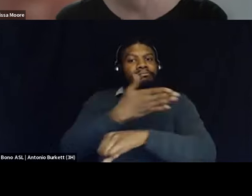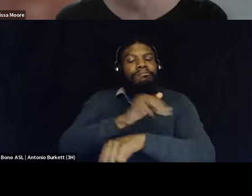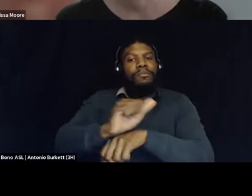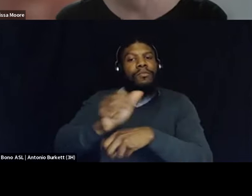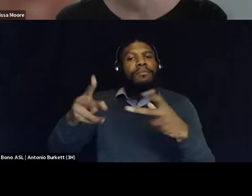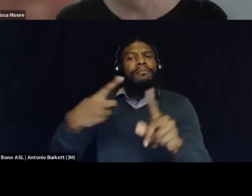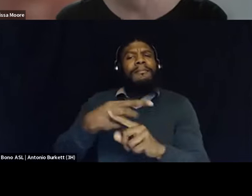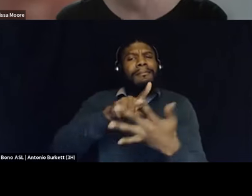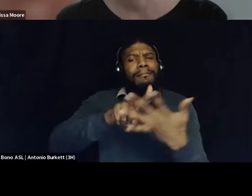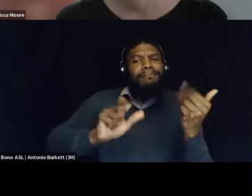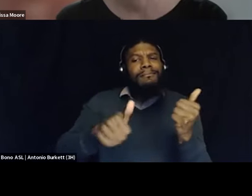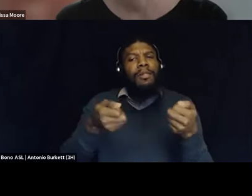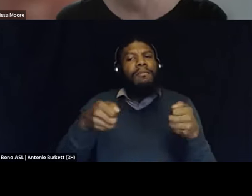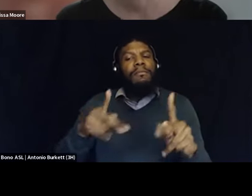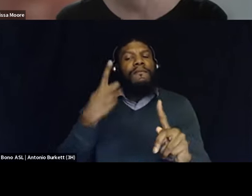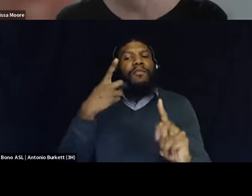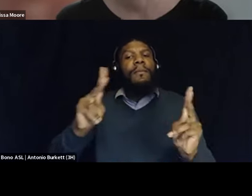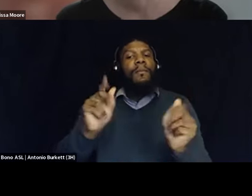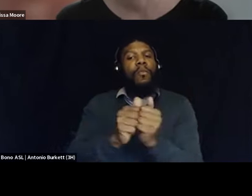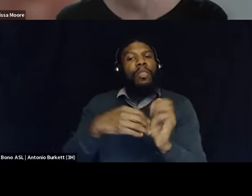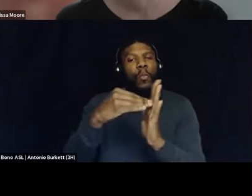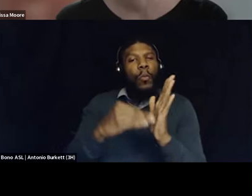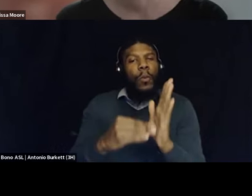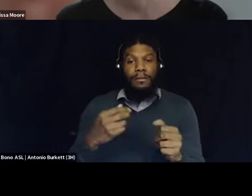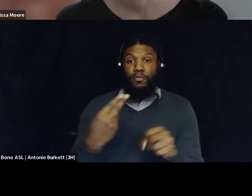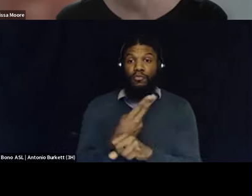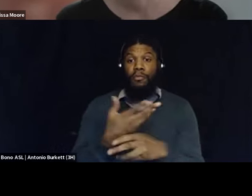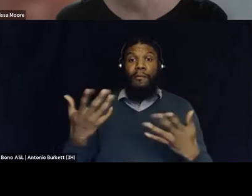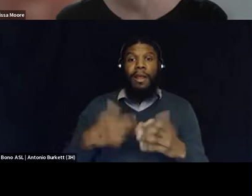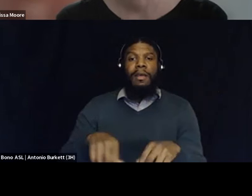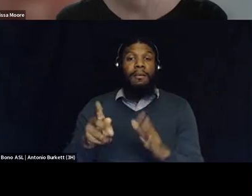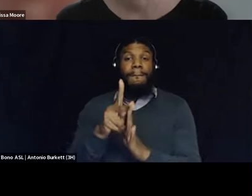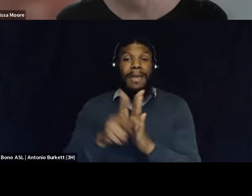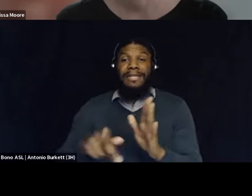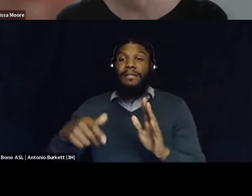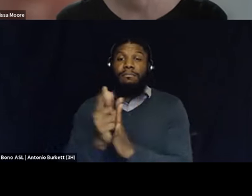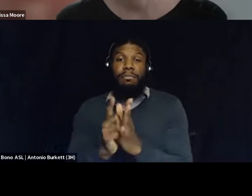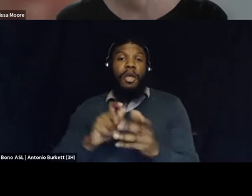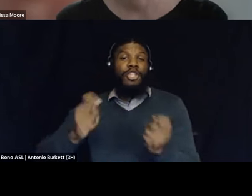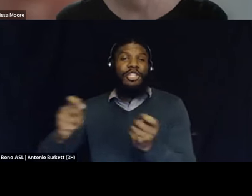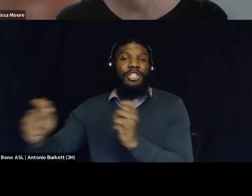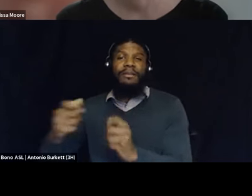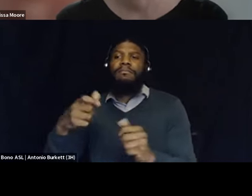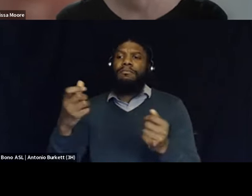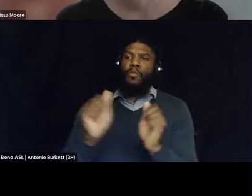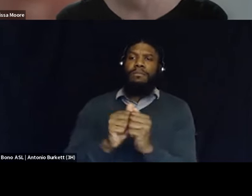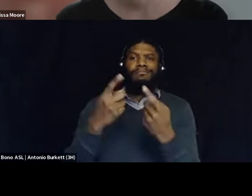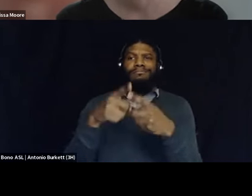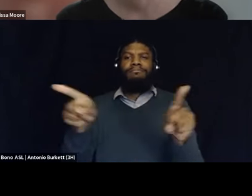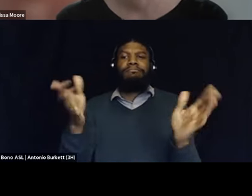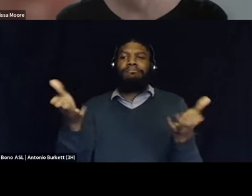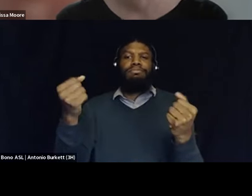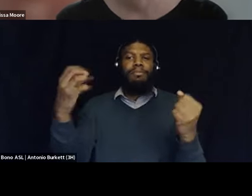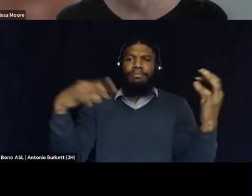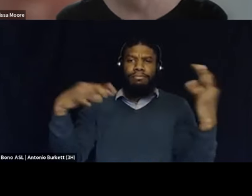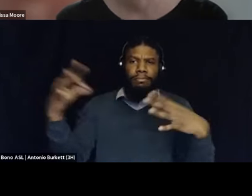other opportunities for people with records by changing policies, practices, and public opinion. Thanks,